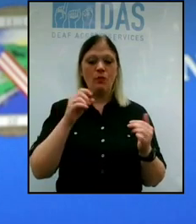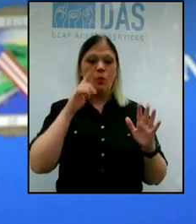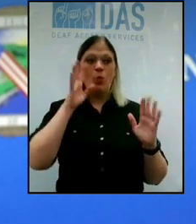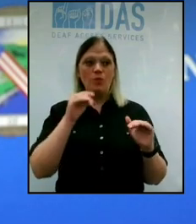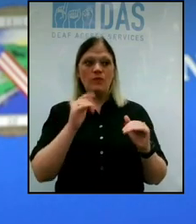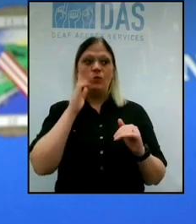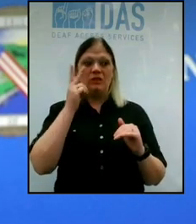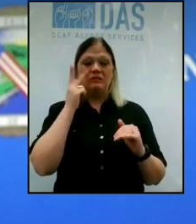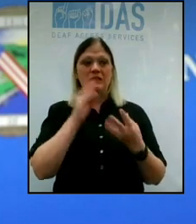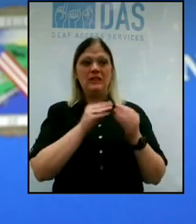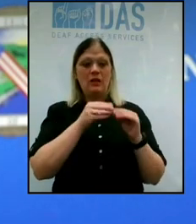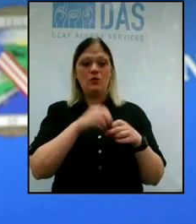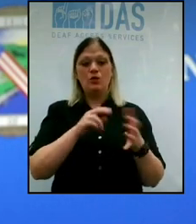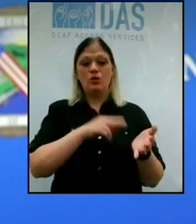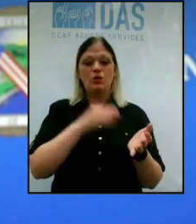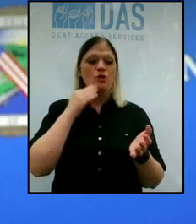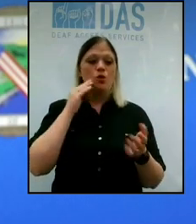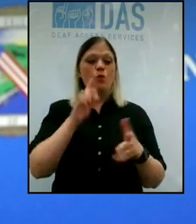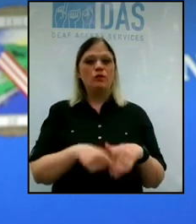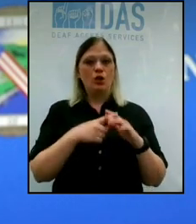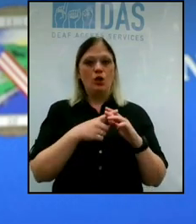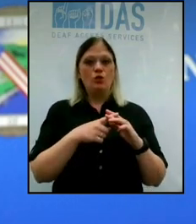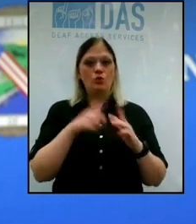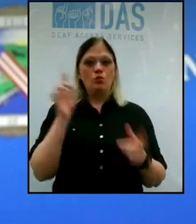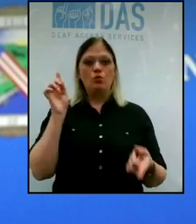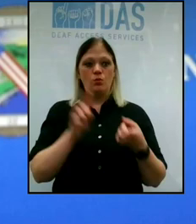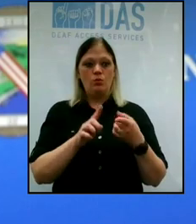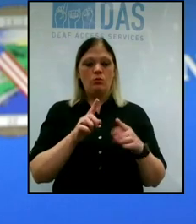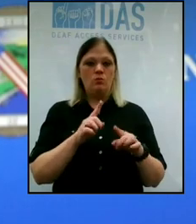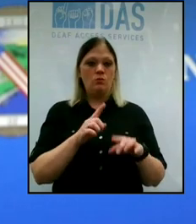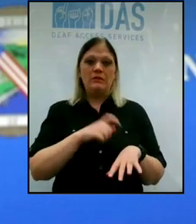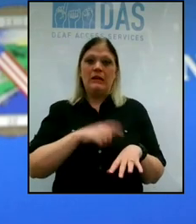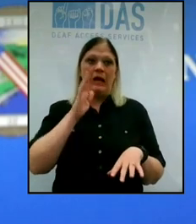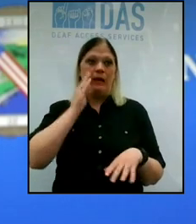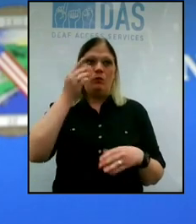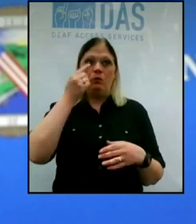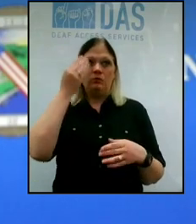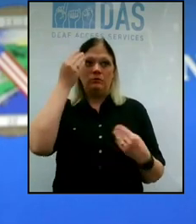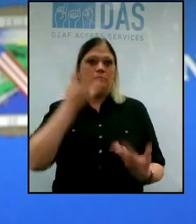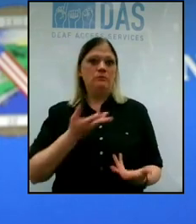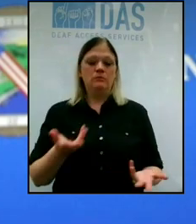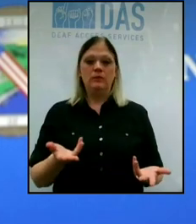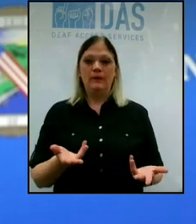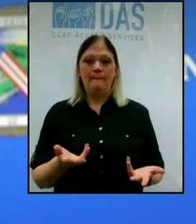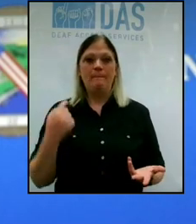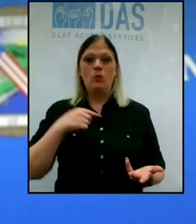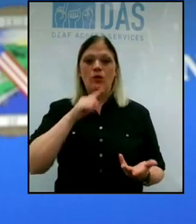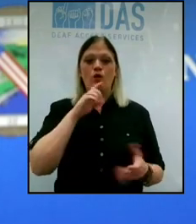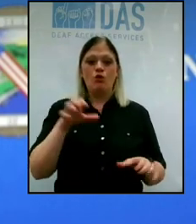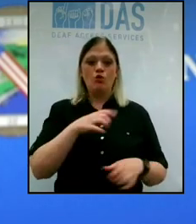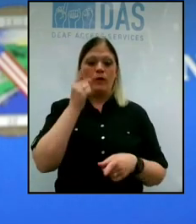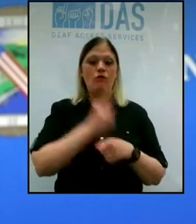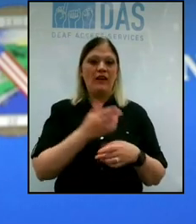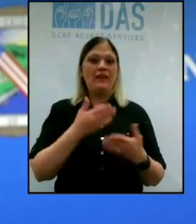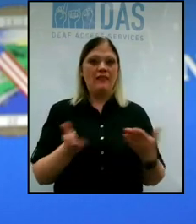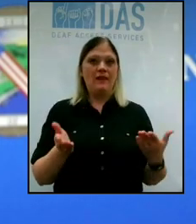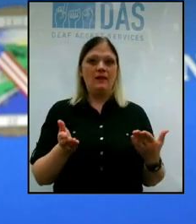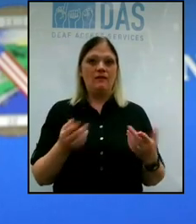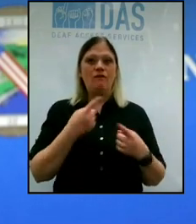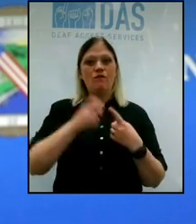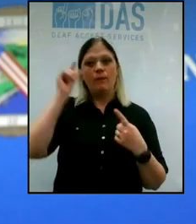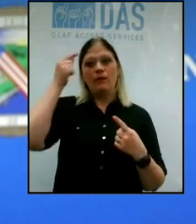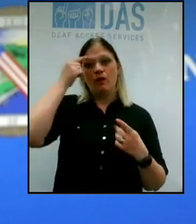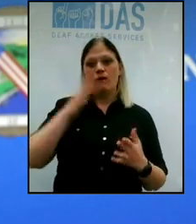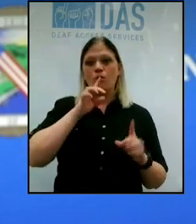see our numbers in our nursing homes start to come down, but, you know, time will tell. But I think, you know, we are doing the right thing from the